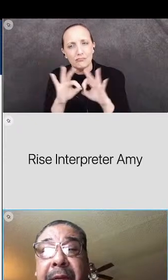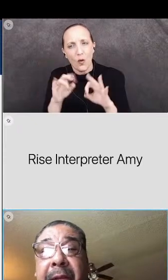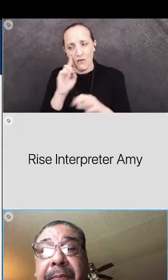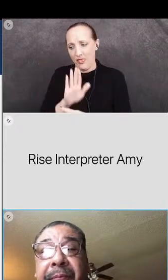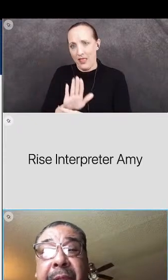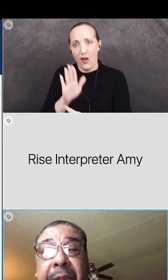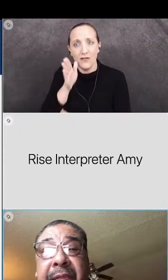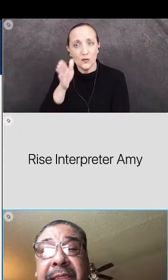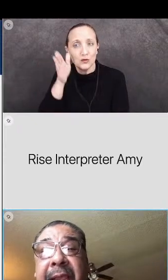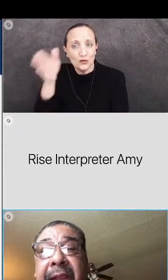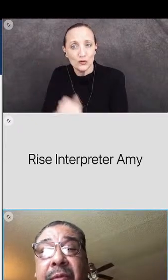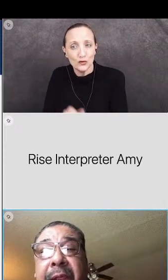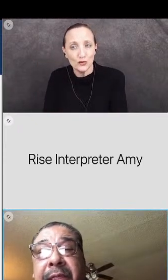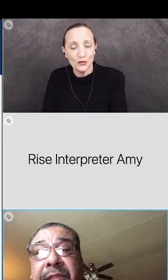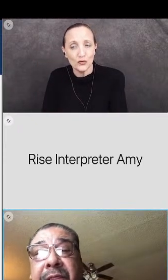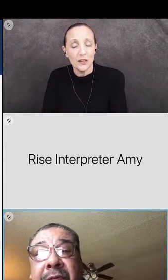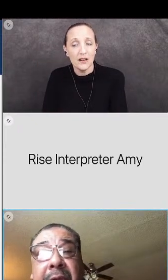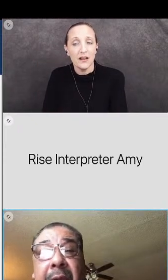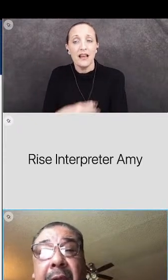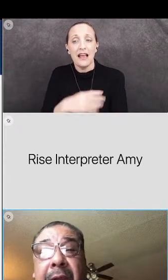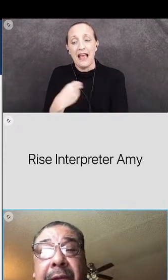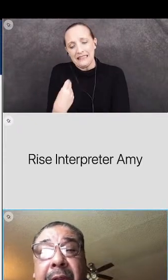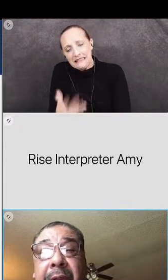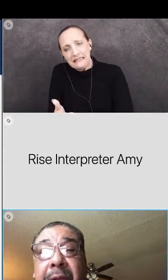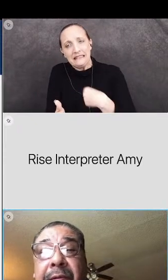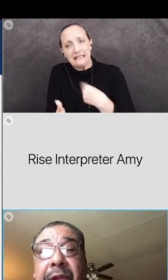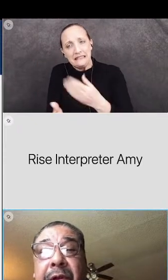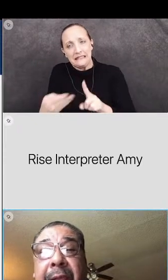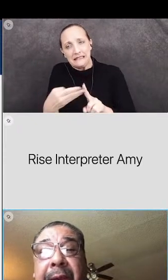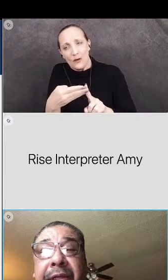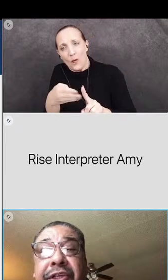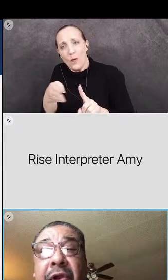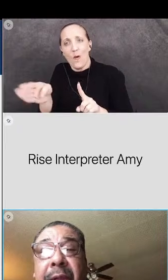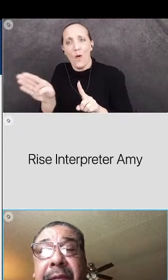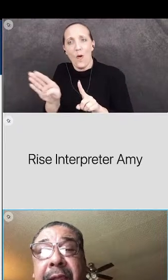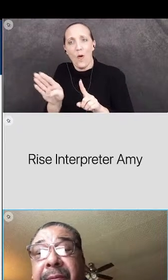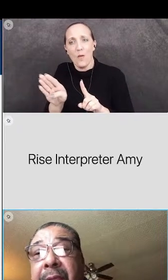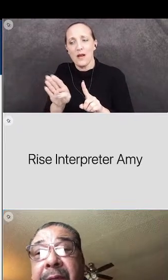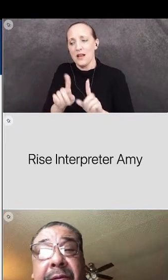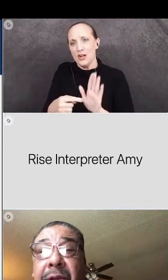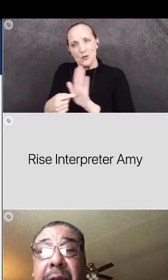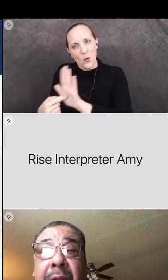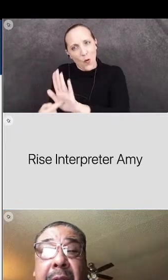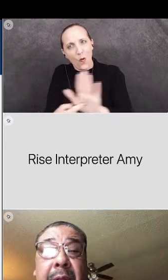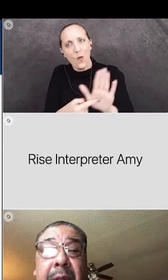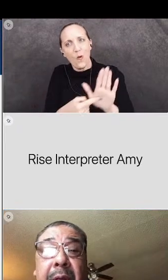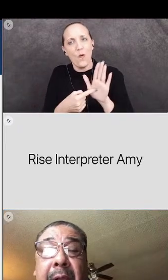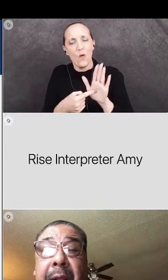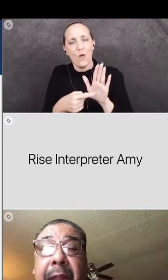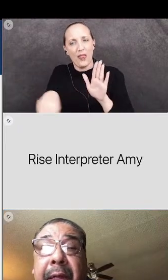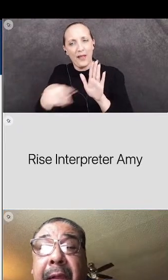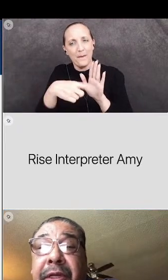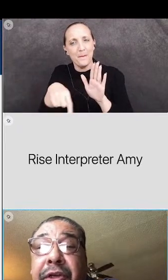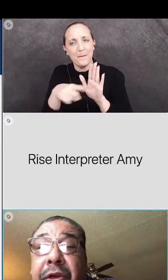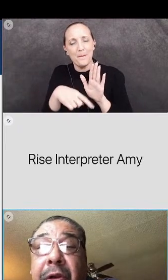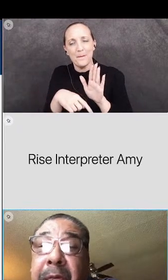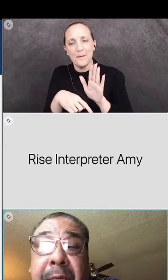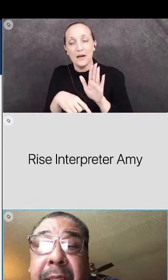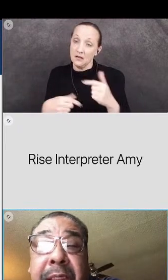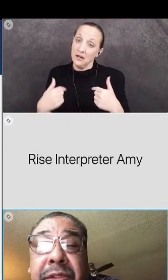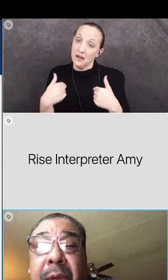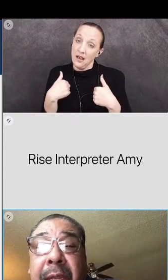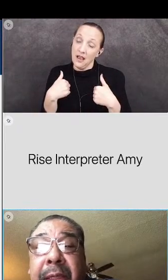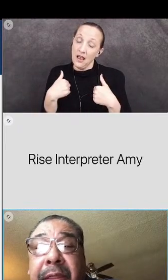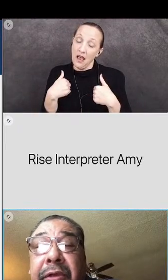by opening up these gateways, you know, and showing them that, you know, and I'm